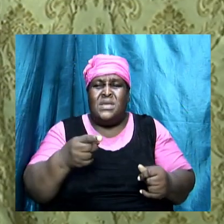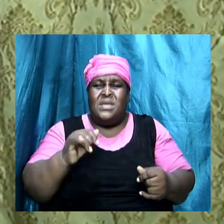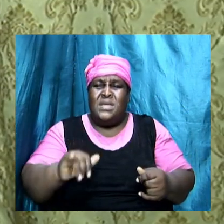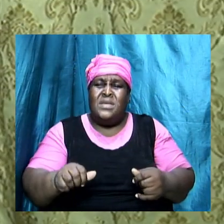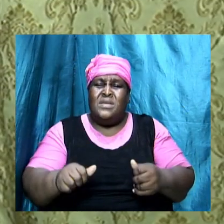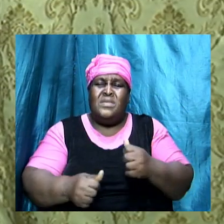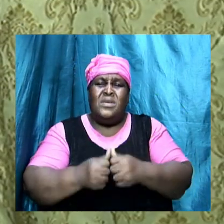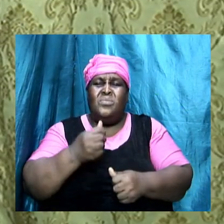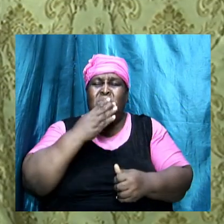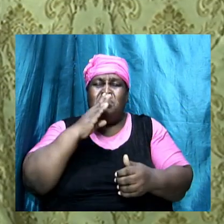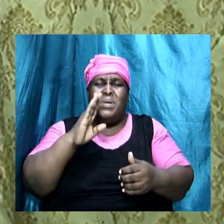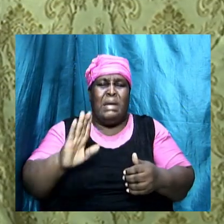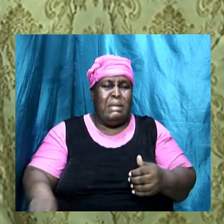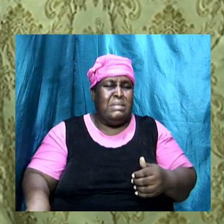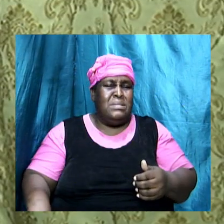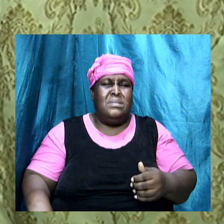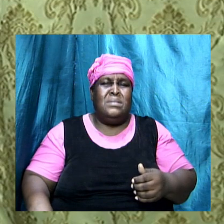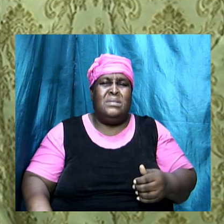is bad